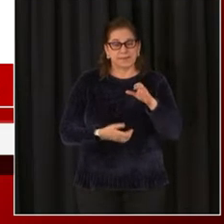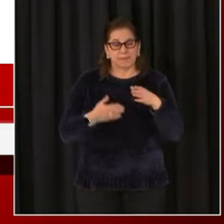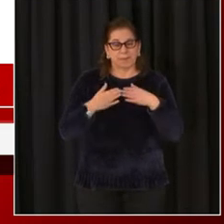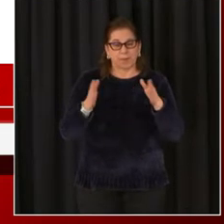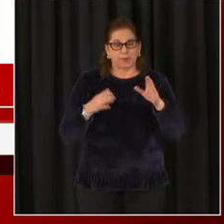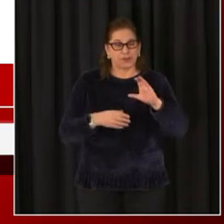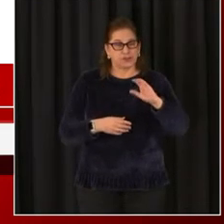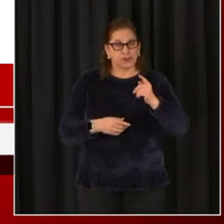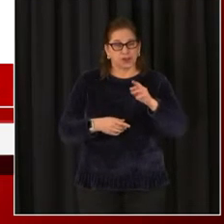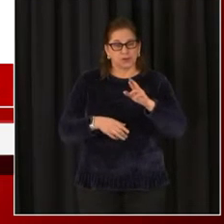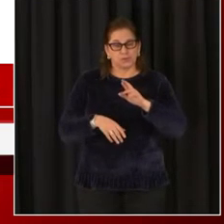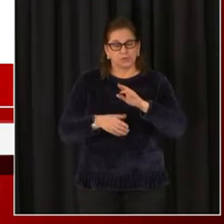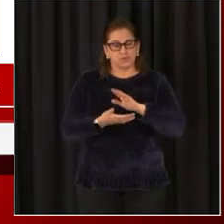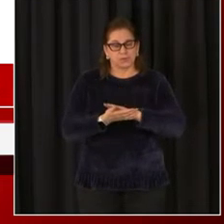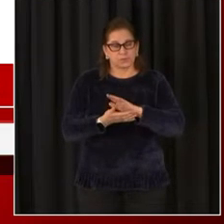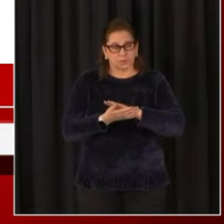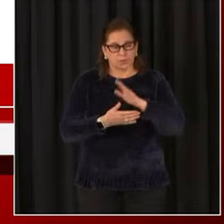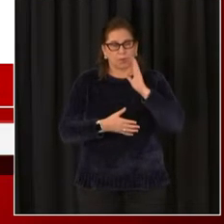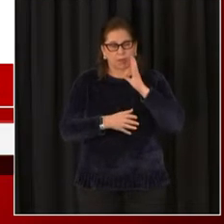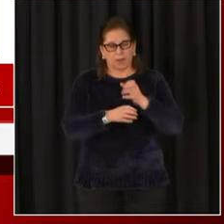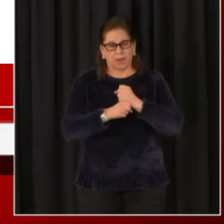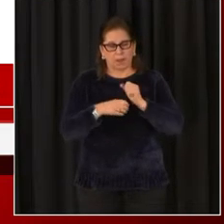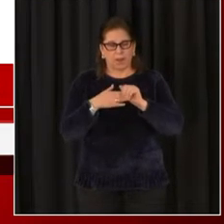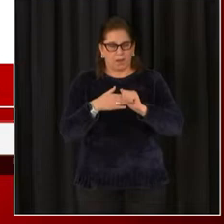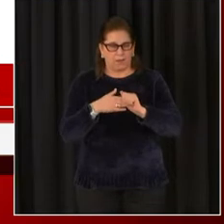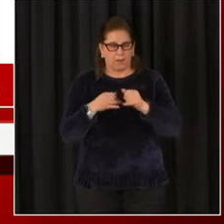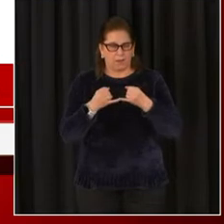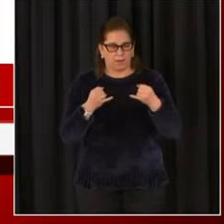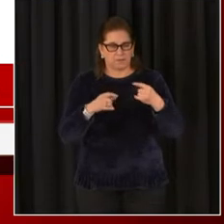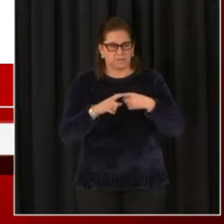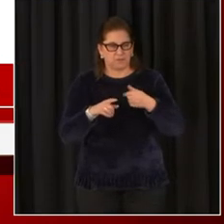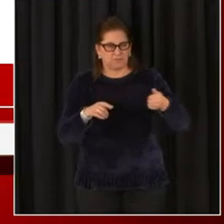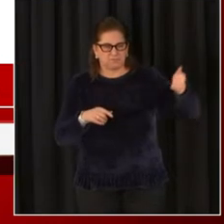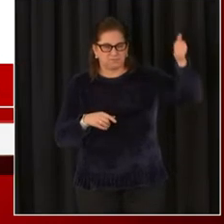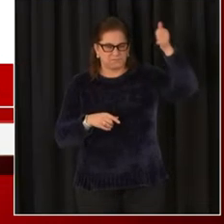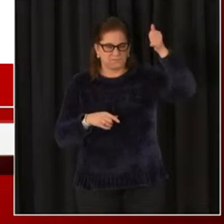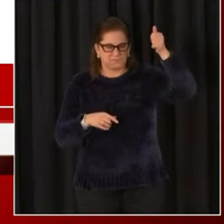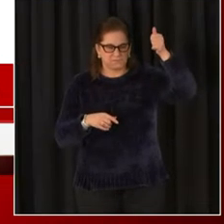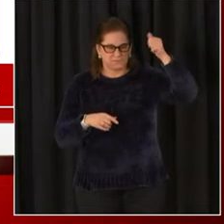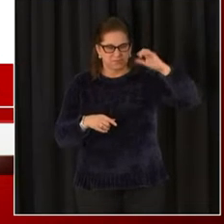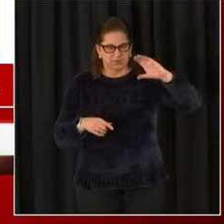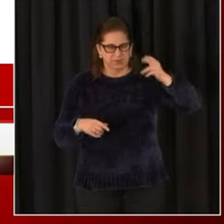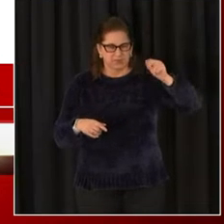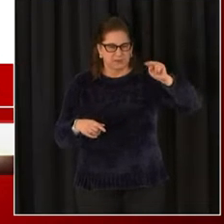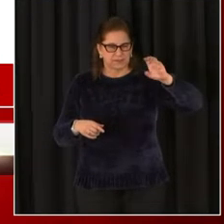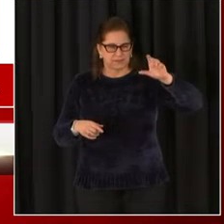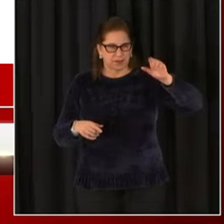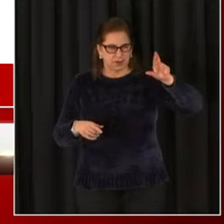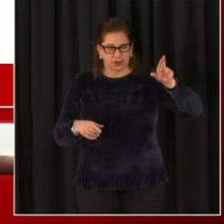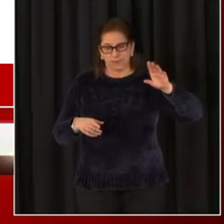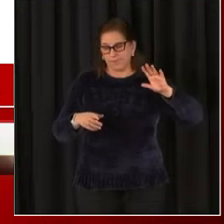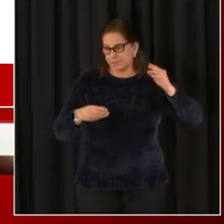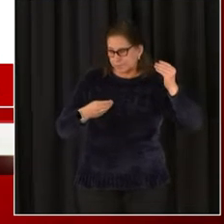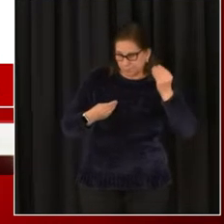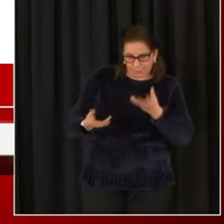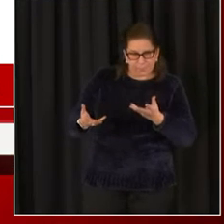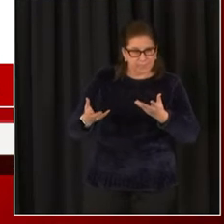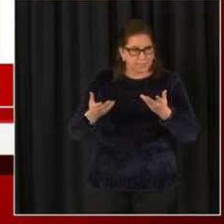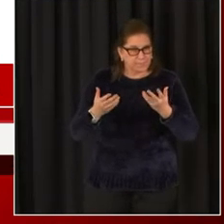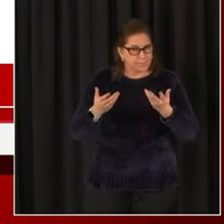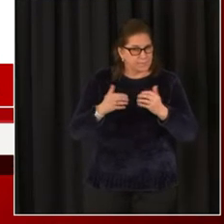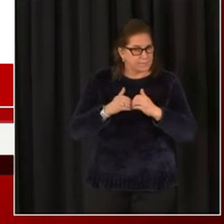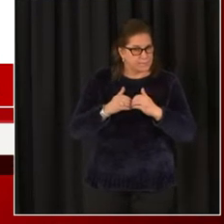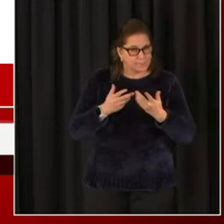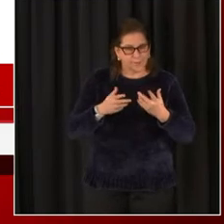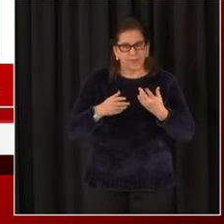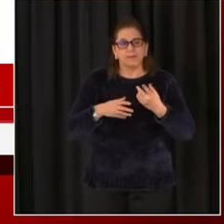of Education regarding the charter school vaccination program, also starting next week. We've had a few